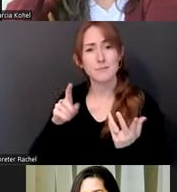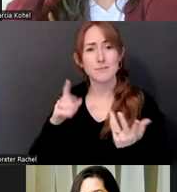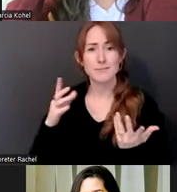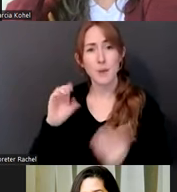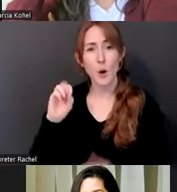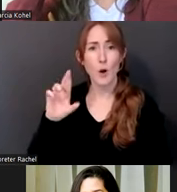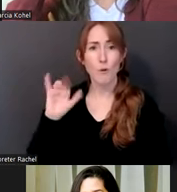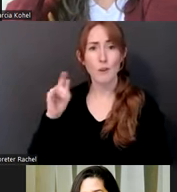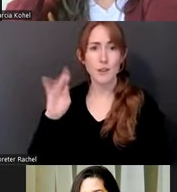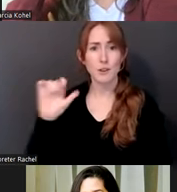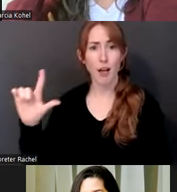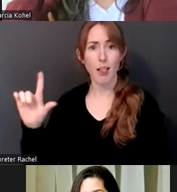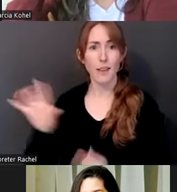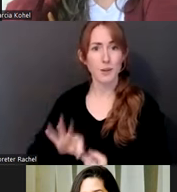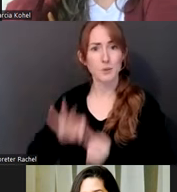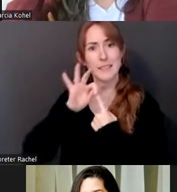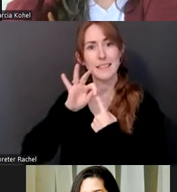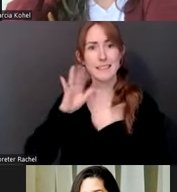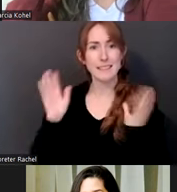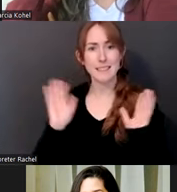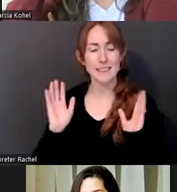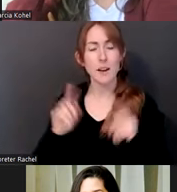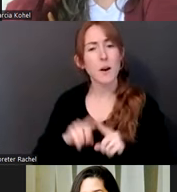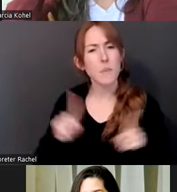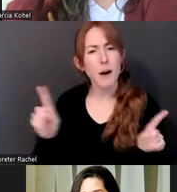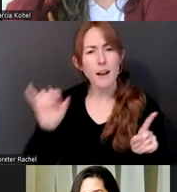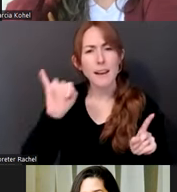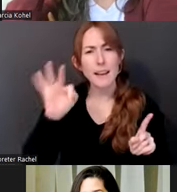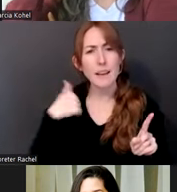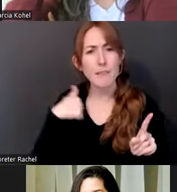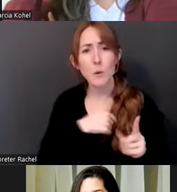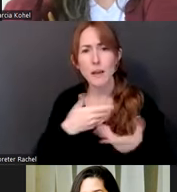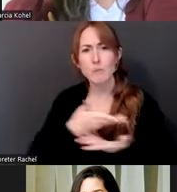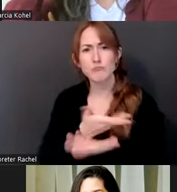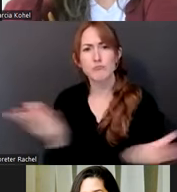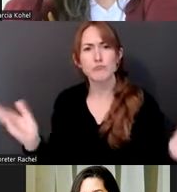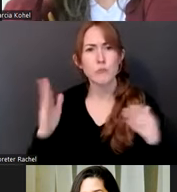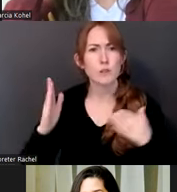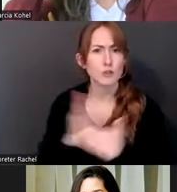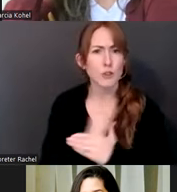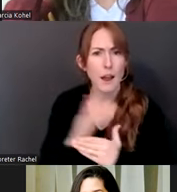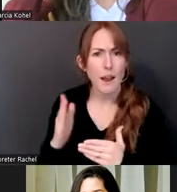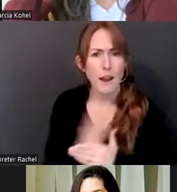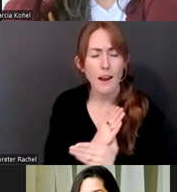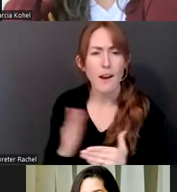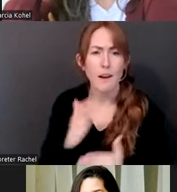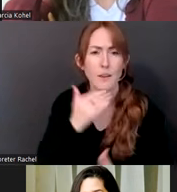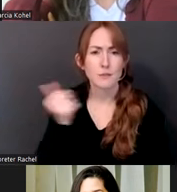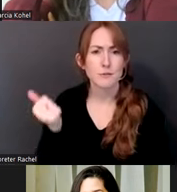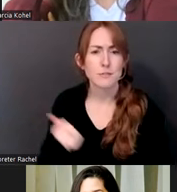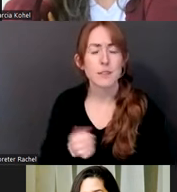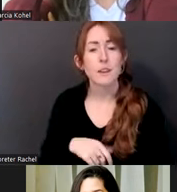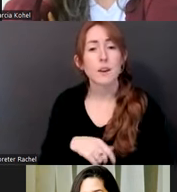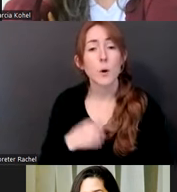to be learned from this sharing and opening up our hands with these tools to be able to do that so you can do it. But one other